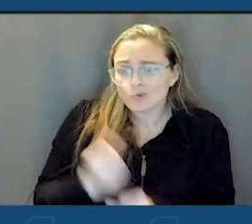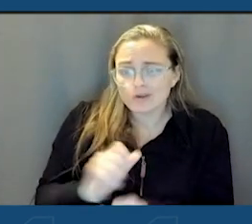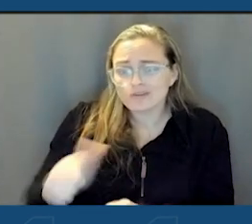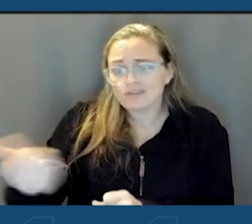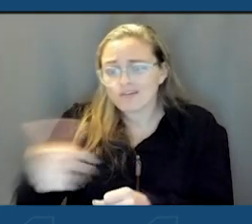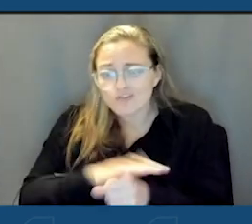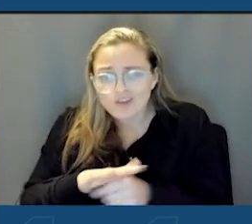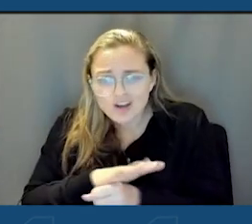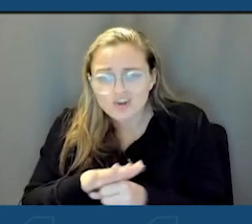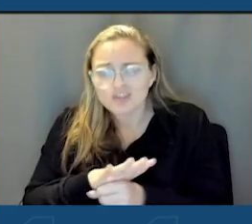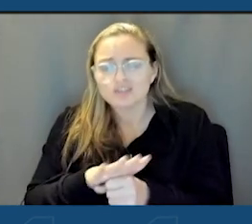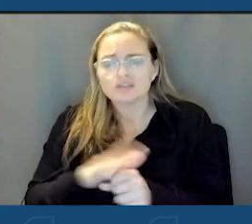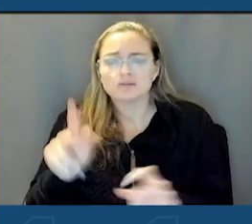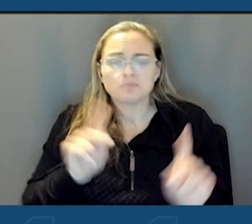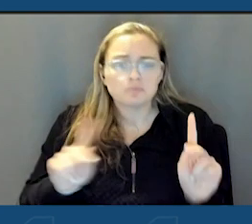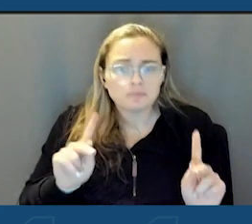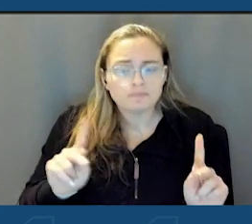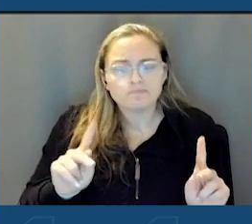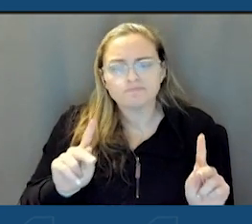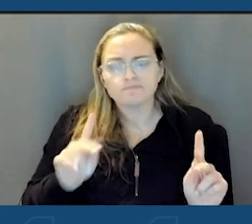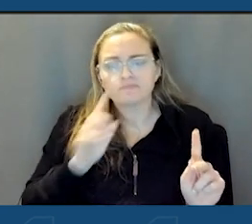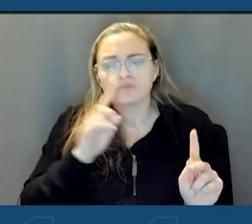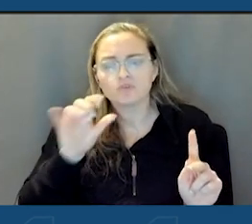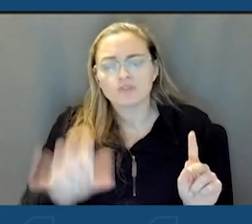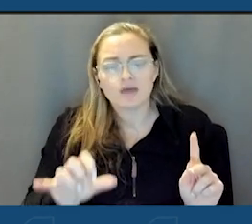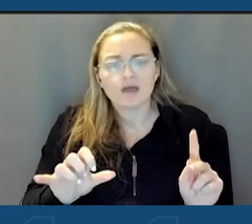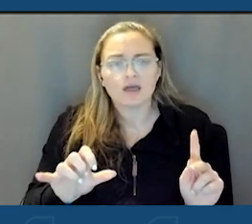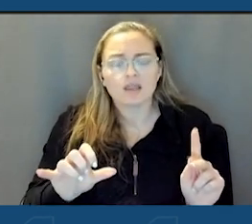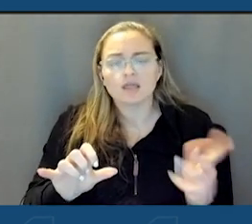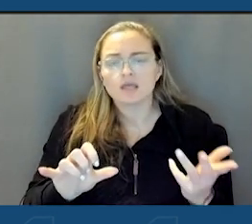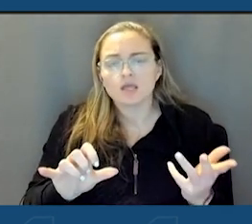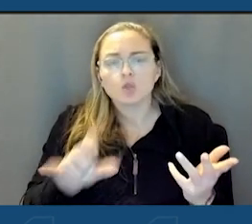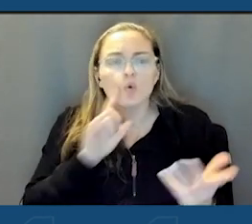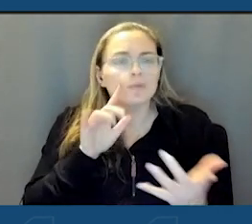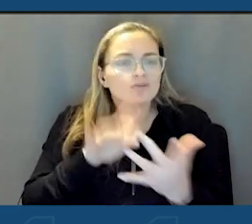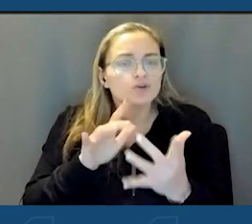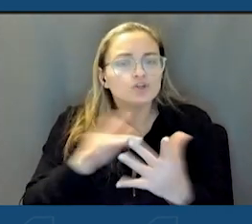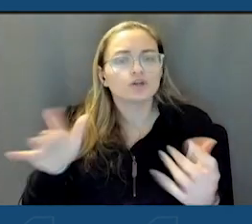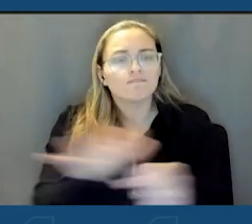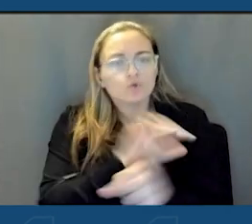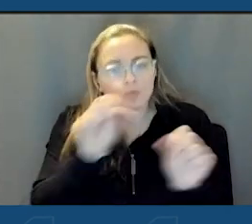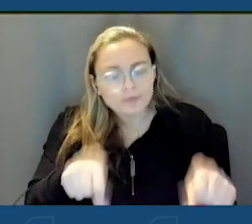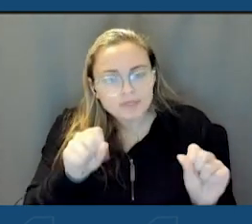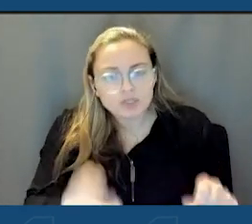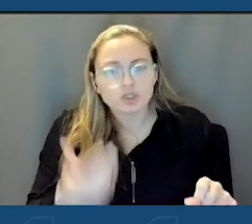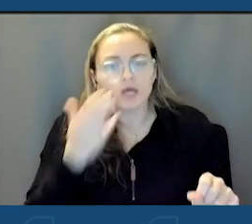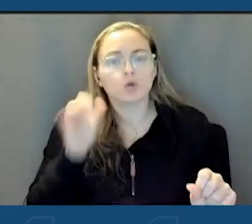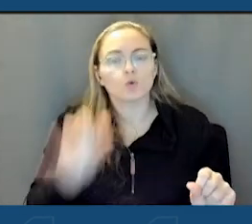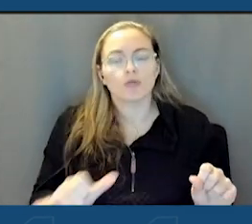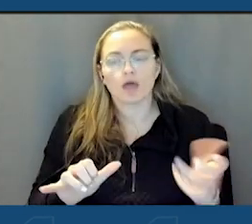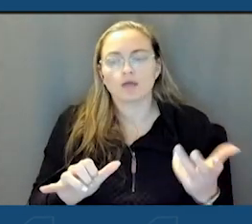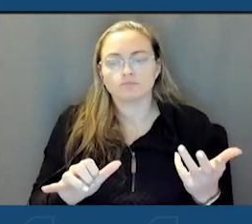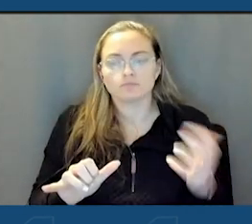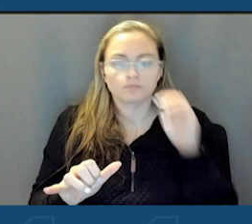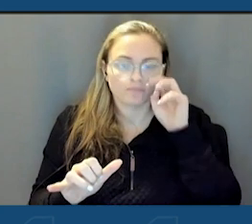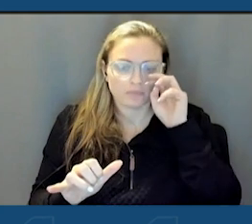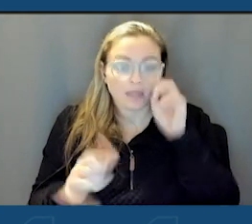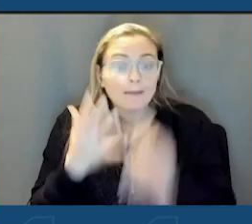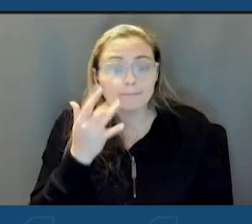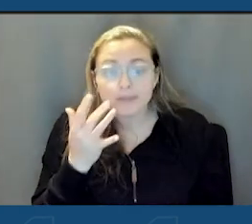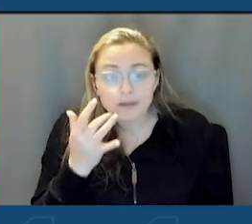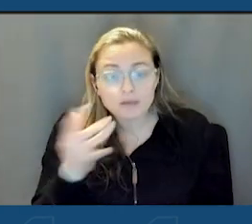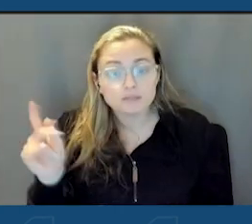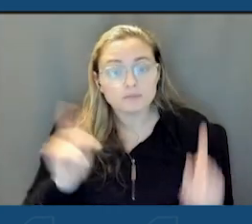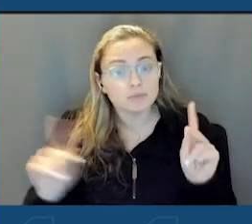because people are starting, you the cold storage facility, pharma is going to be reaching its full potential. I know that. And because of the